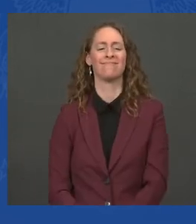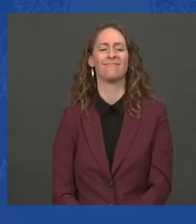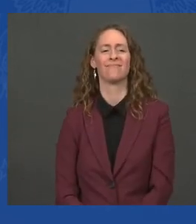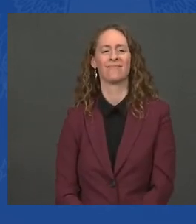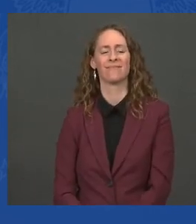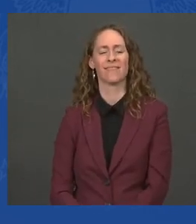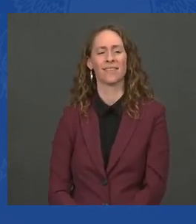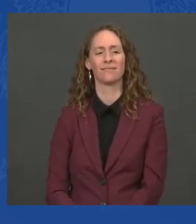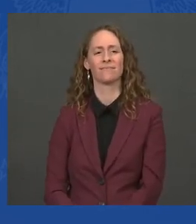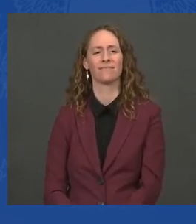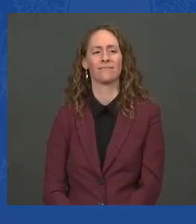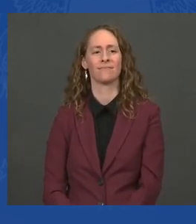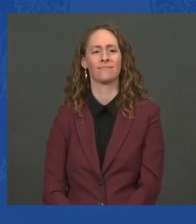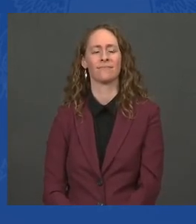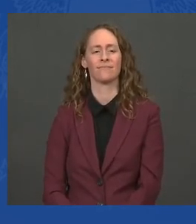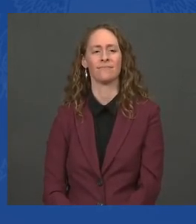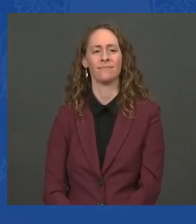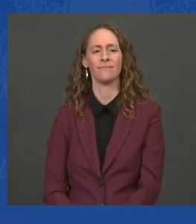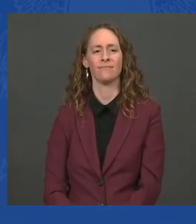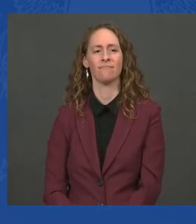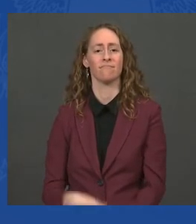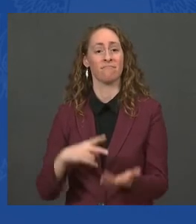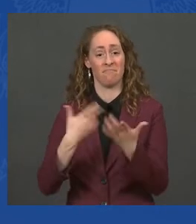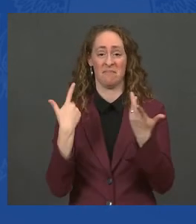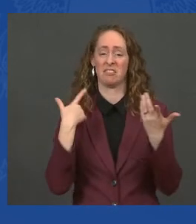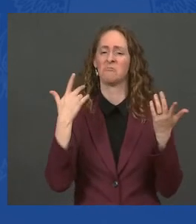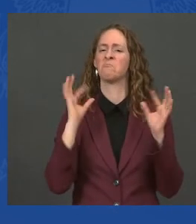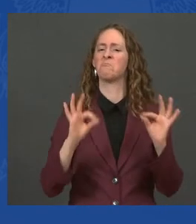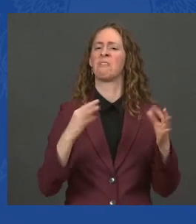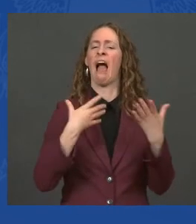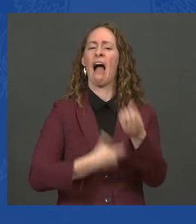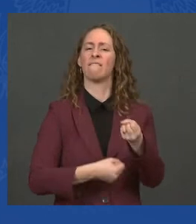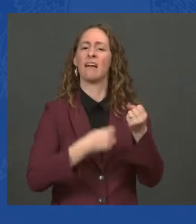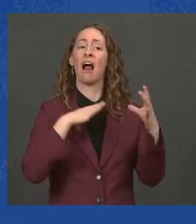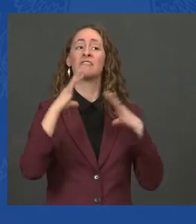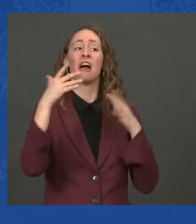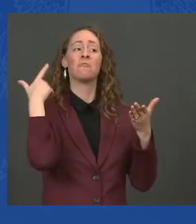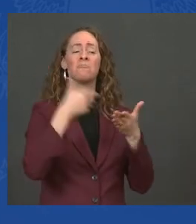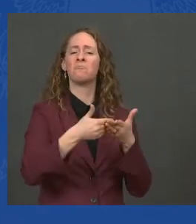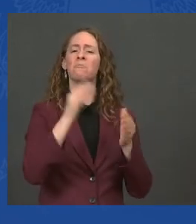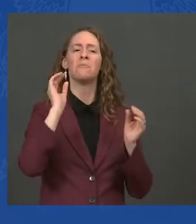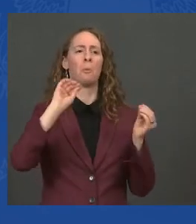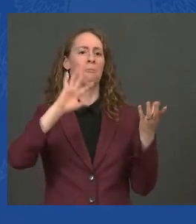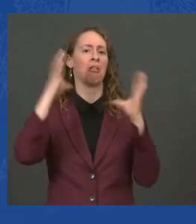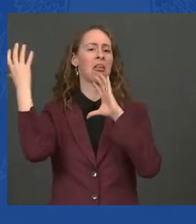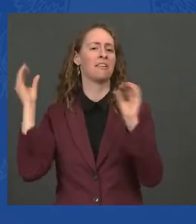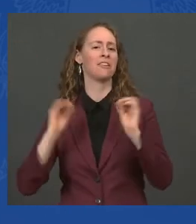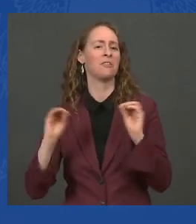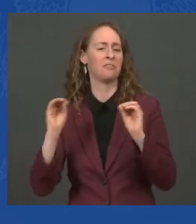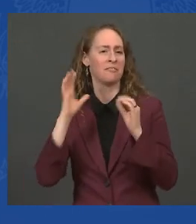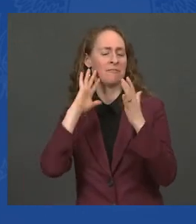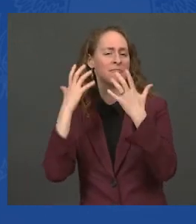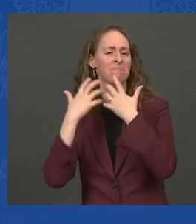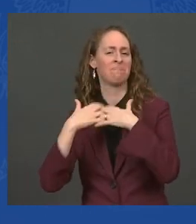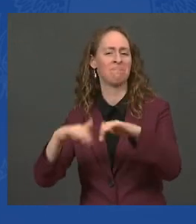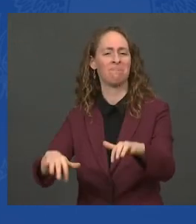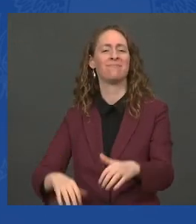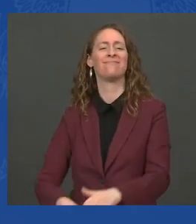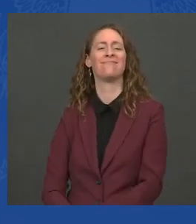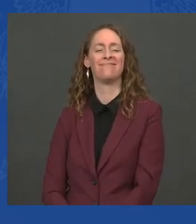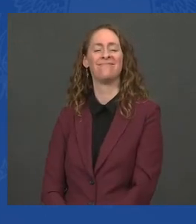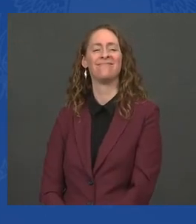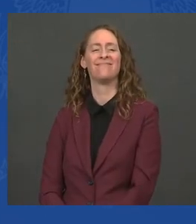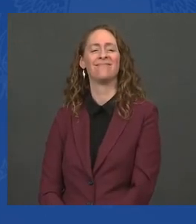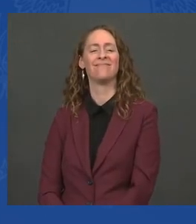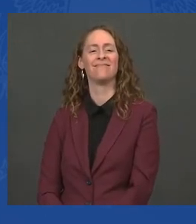focused action. We averted this potential crisis by figuring out what needed to be fixed, and then we brought together the